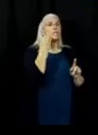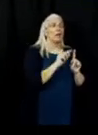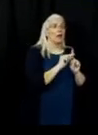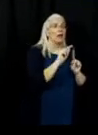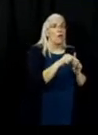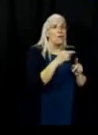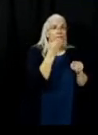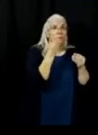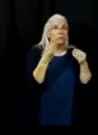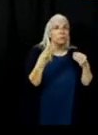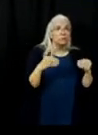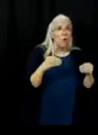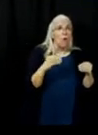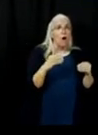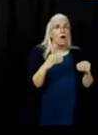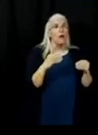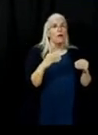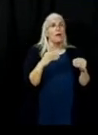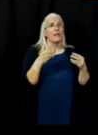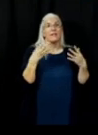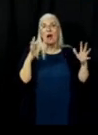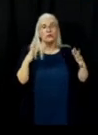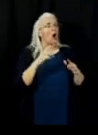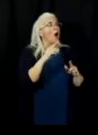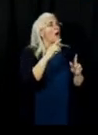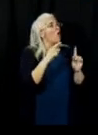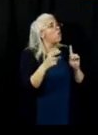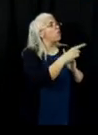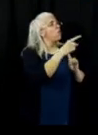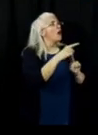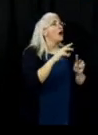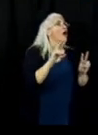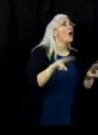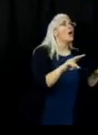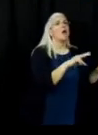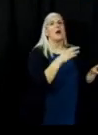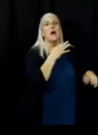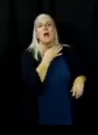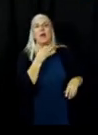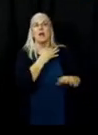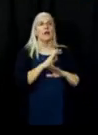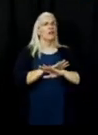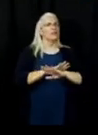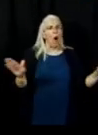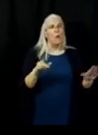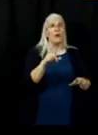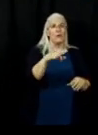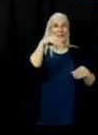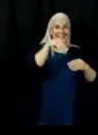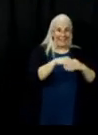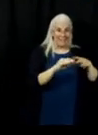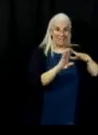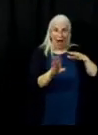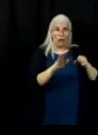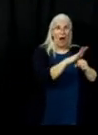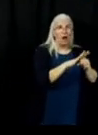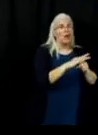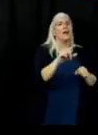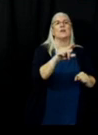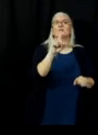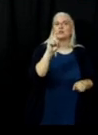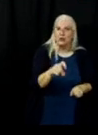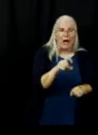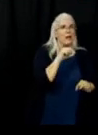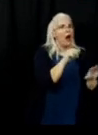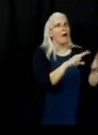groceries, but that would be it. If you are in an evacuated area, you cannot leave your residence and freely move about